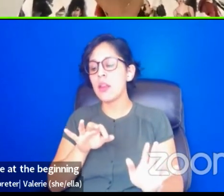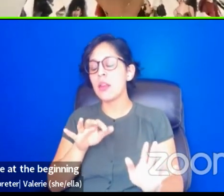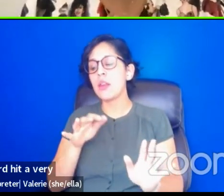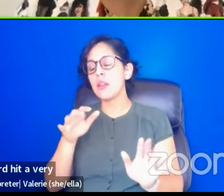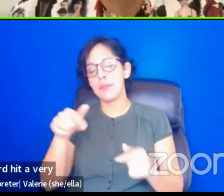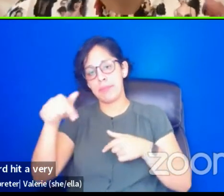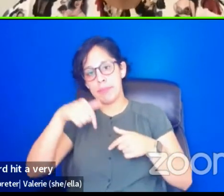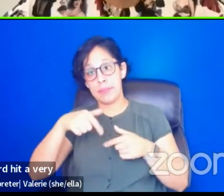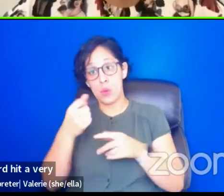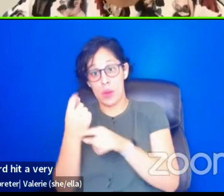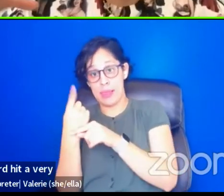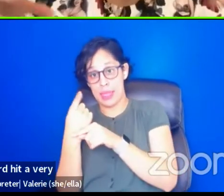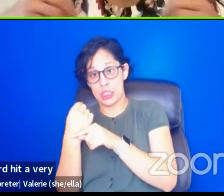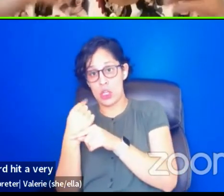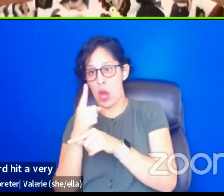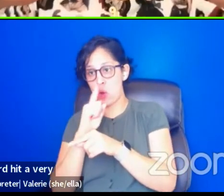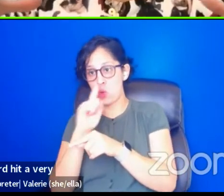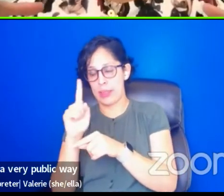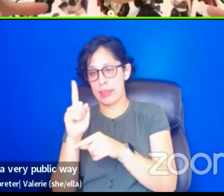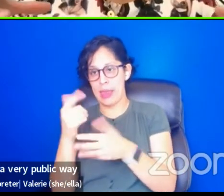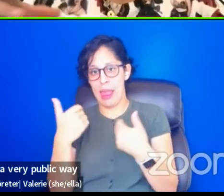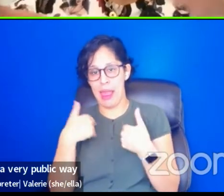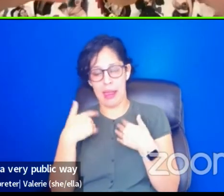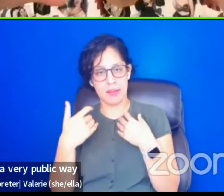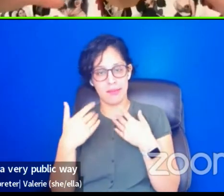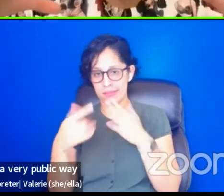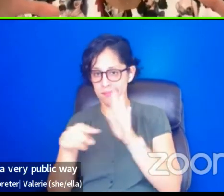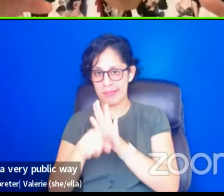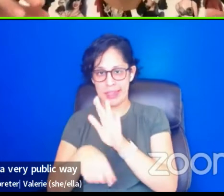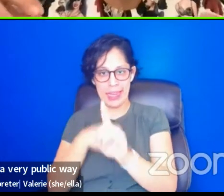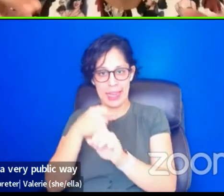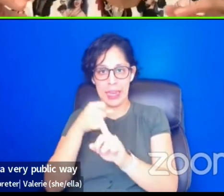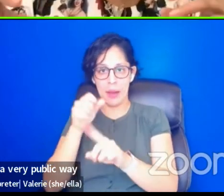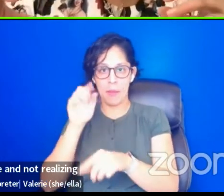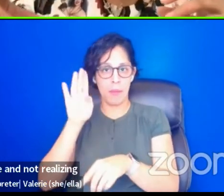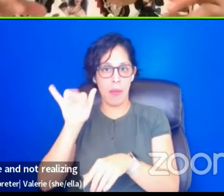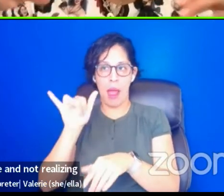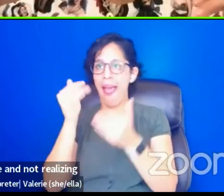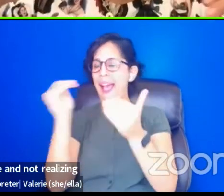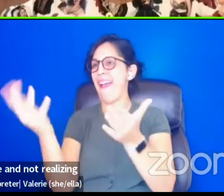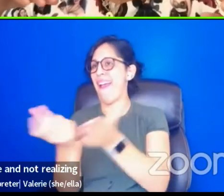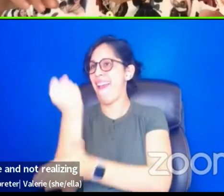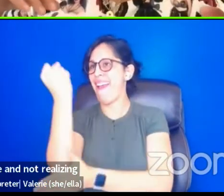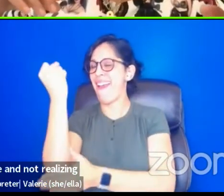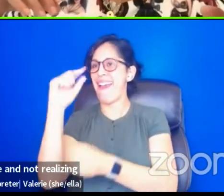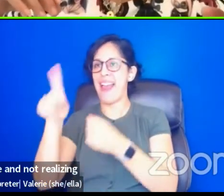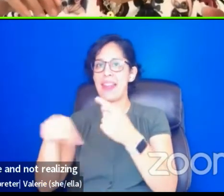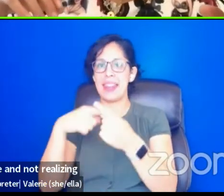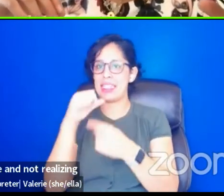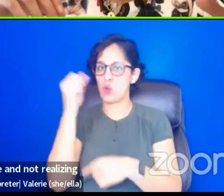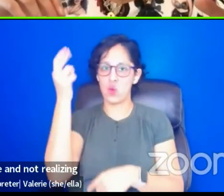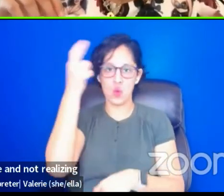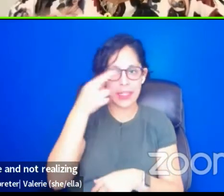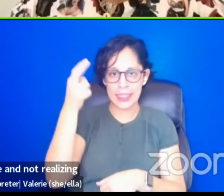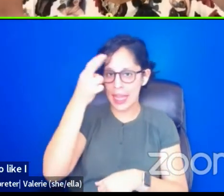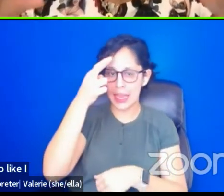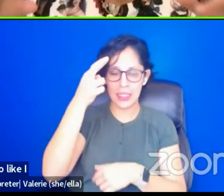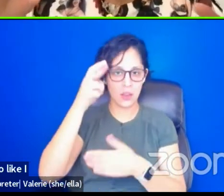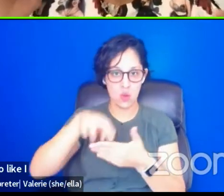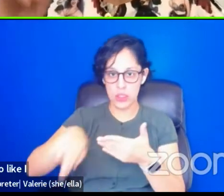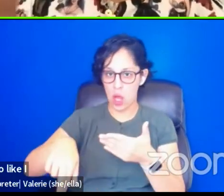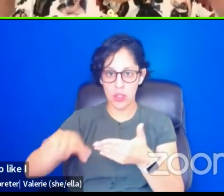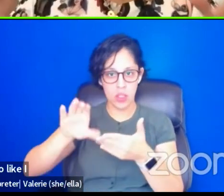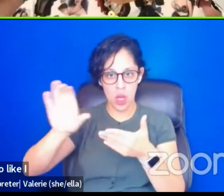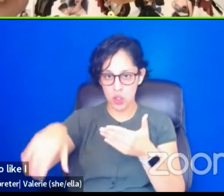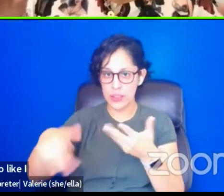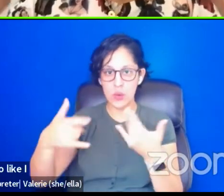in a very public way by like putting myself out there and not realizing what I was doing. And so it, like, uh, I still have